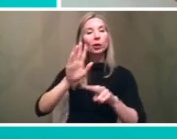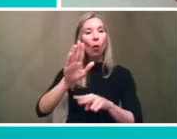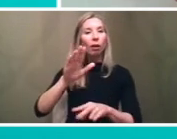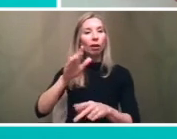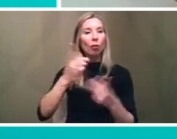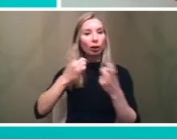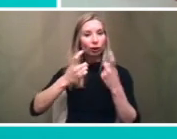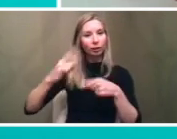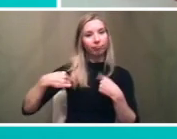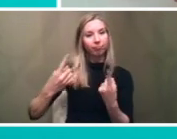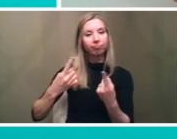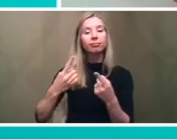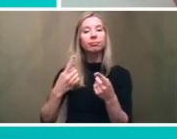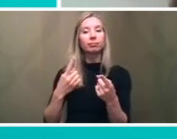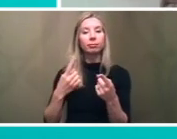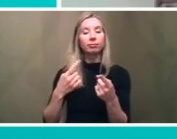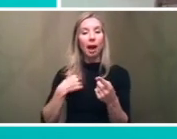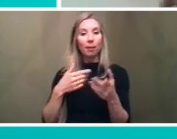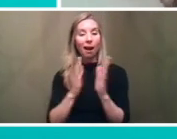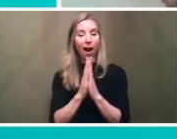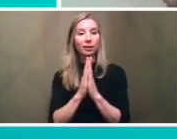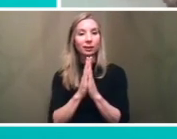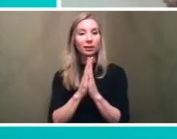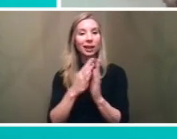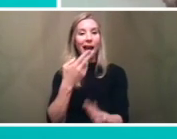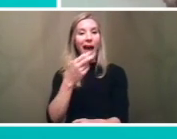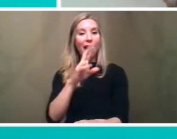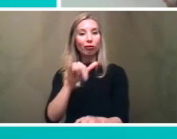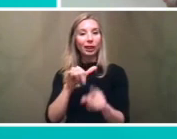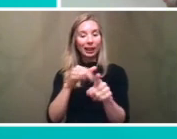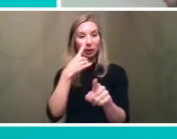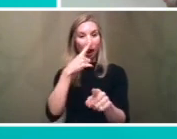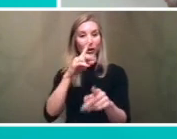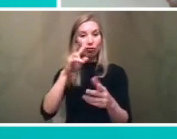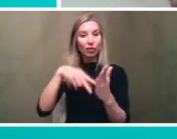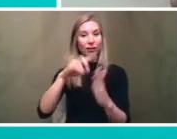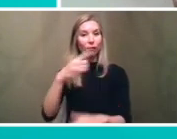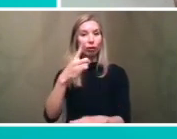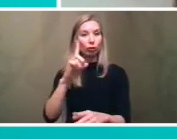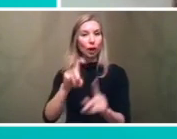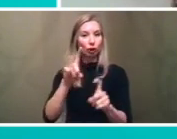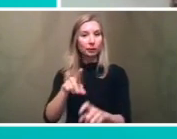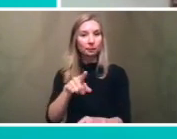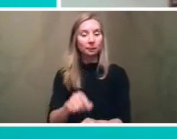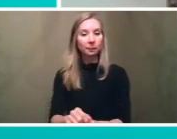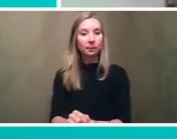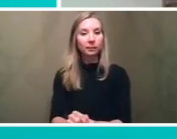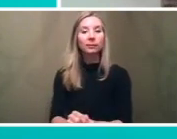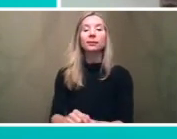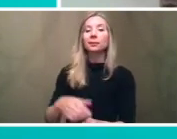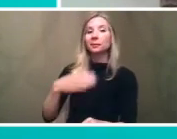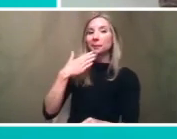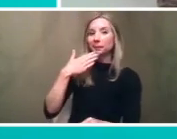and so i'll ask uh henry to read the first question all right thank you beverly and